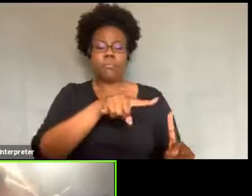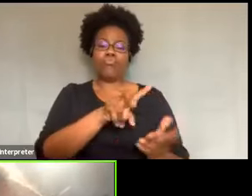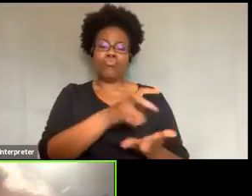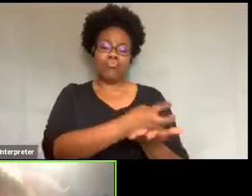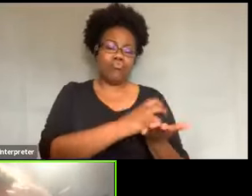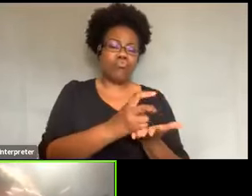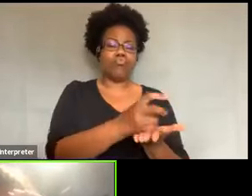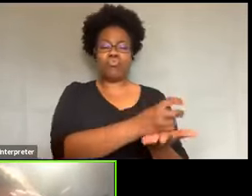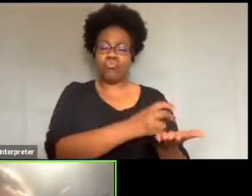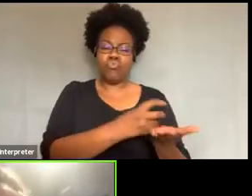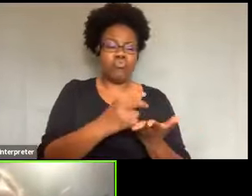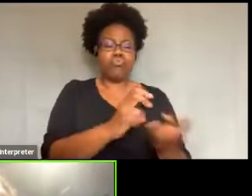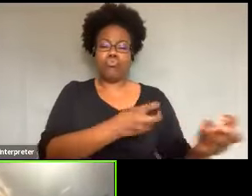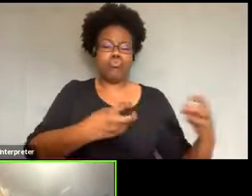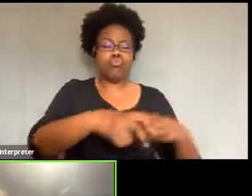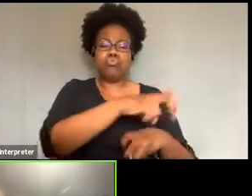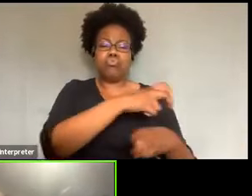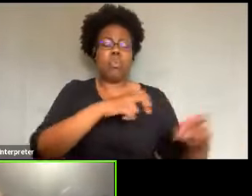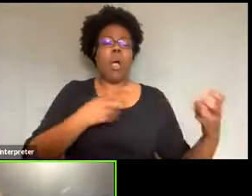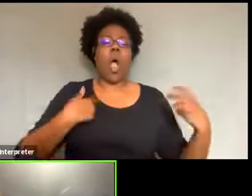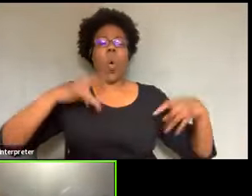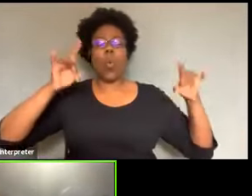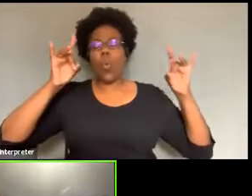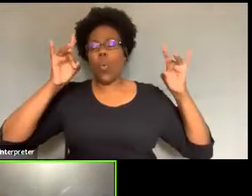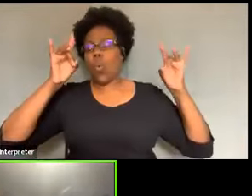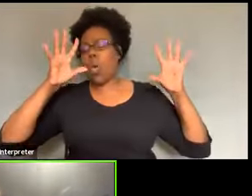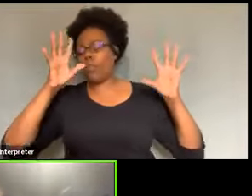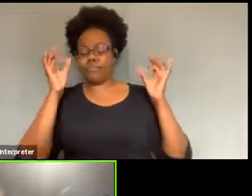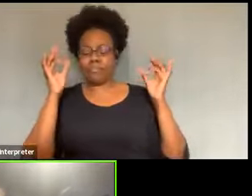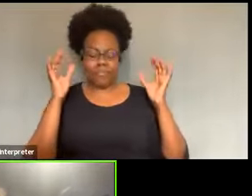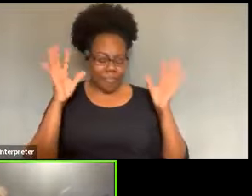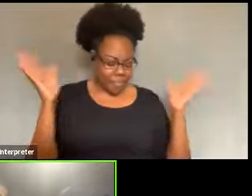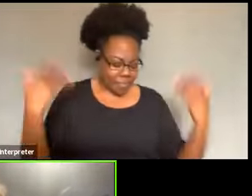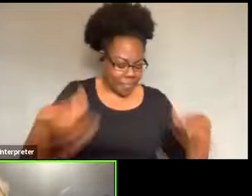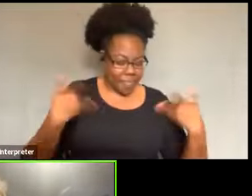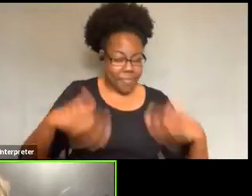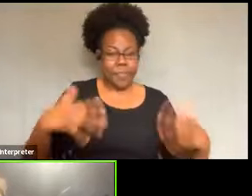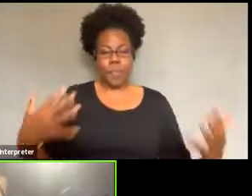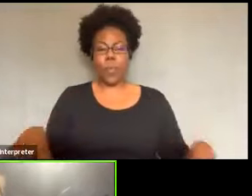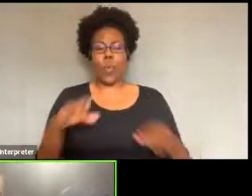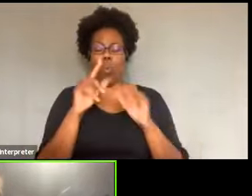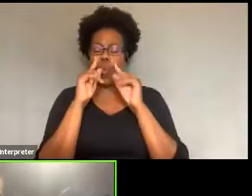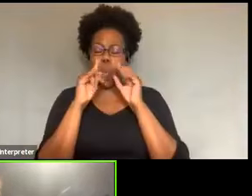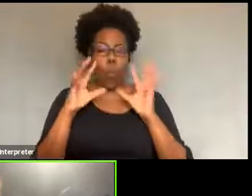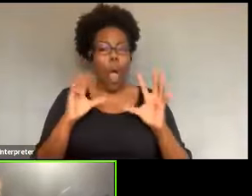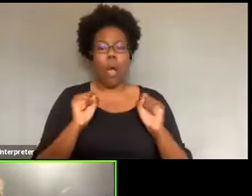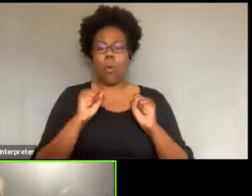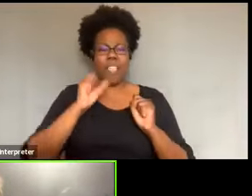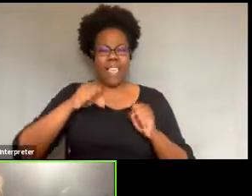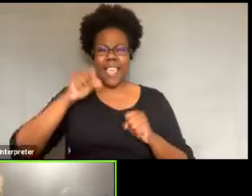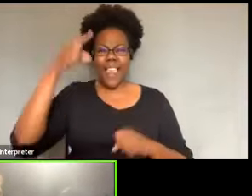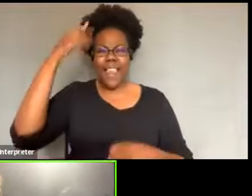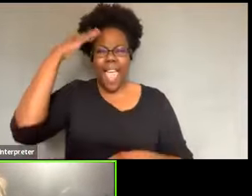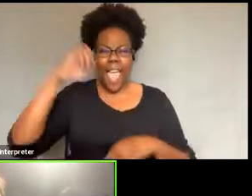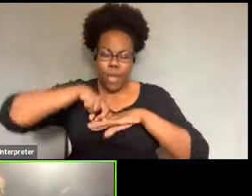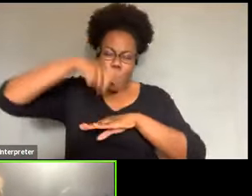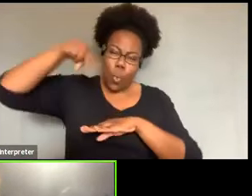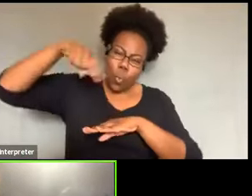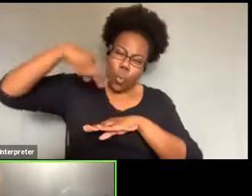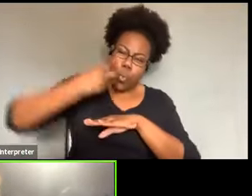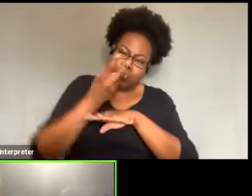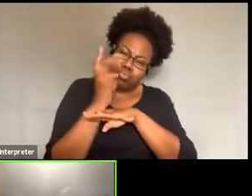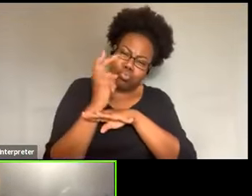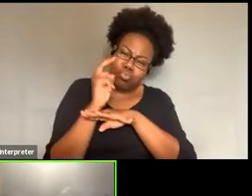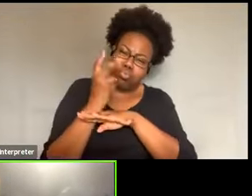tell you, when I think back on it, it was like this amazing, I mean, they could spin on their head. They could, you know, those suicide